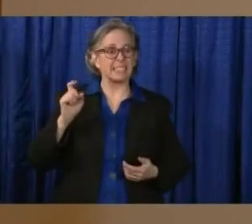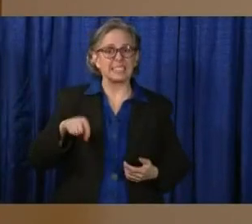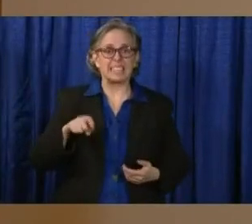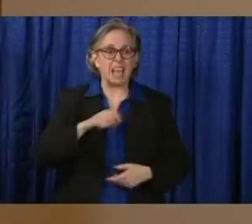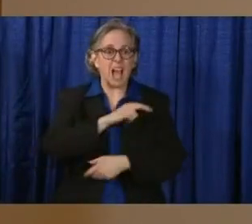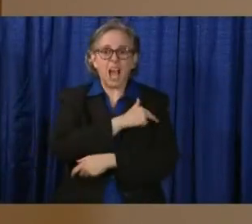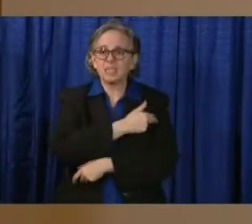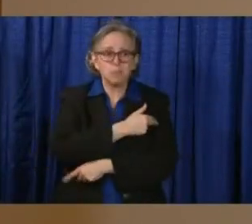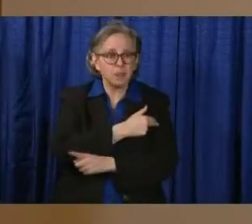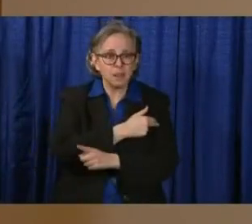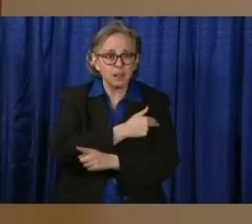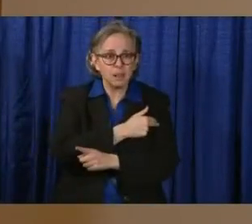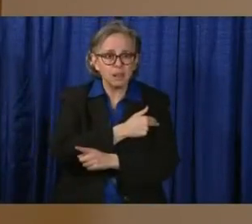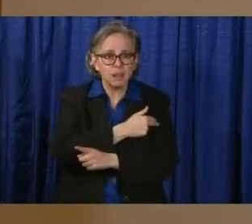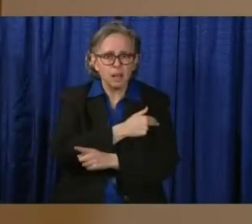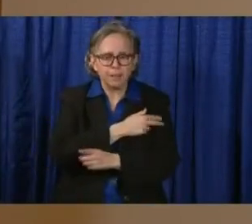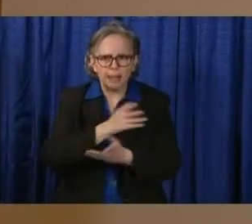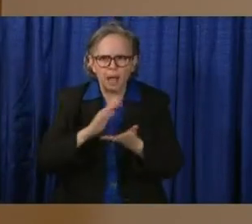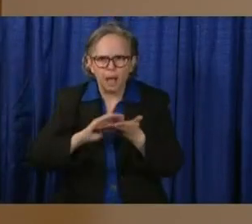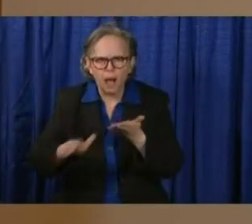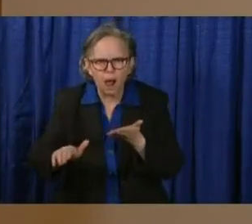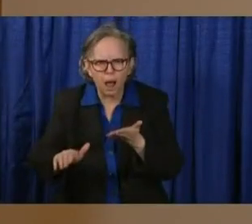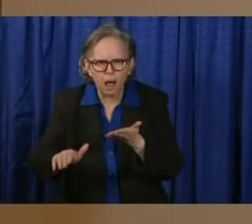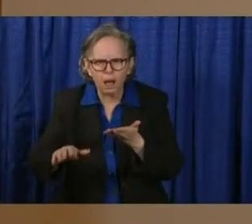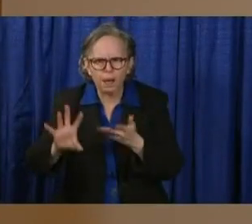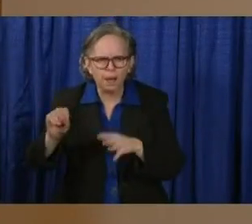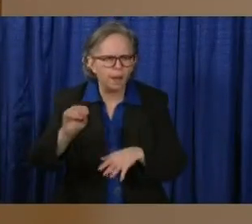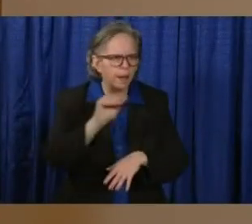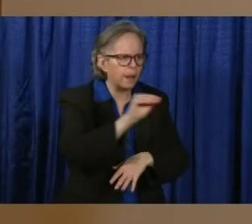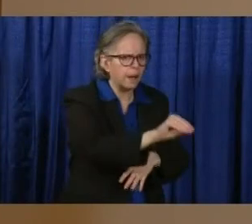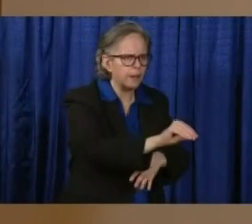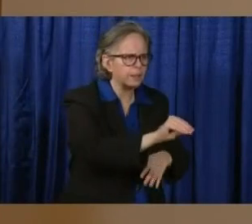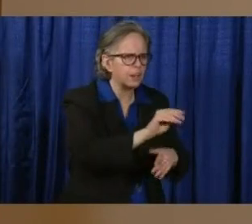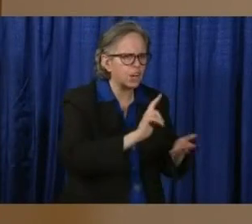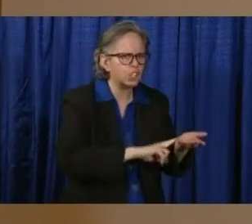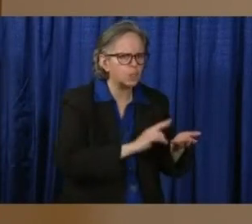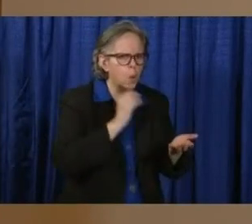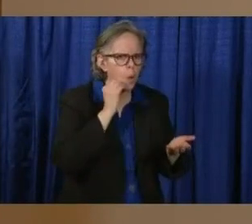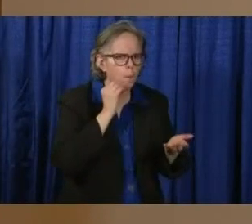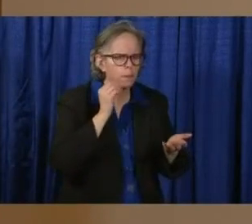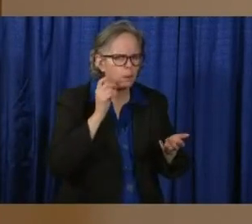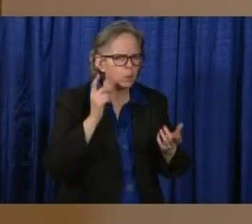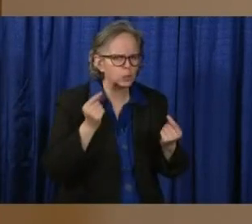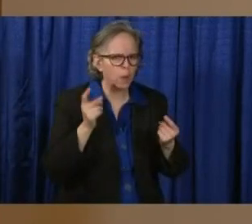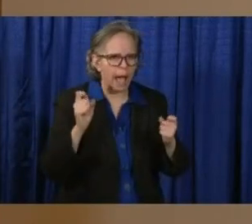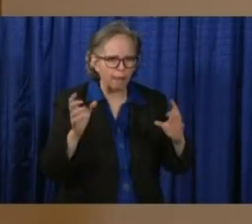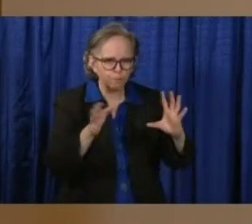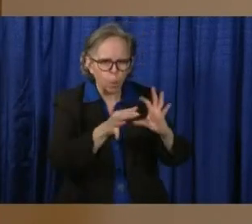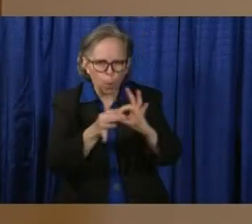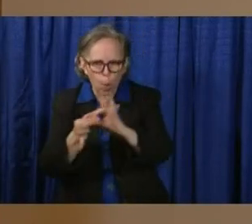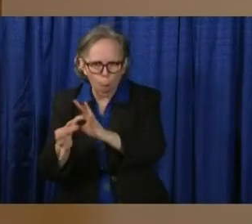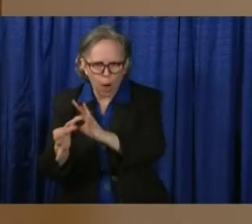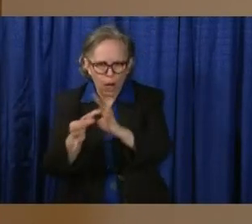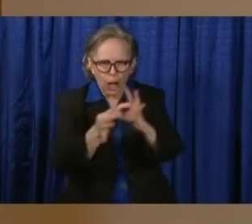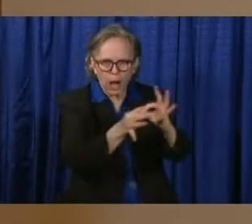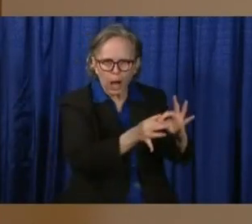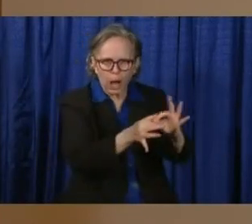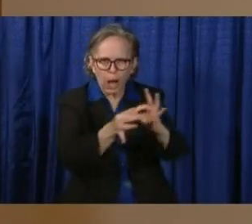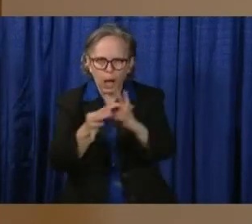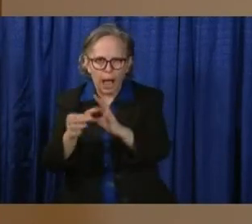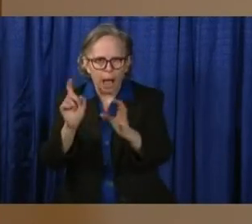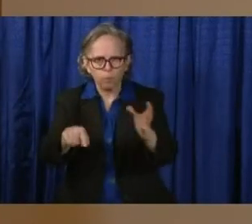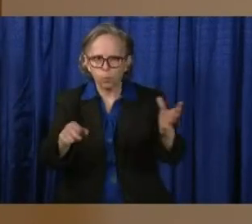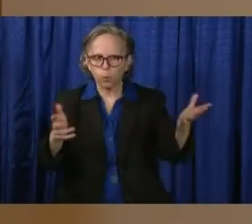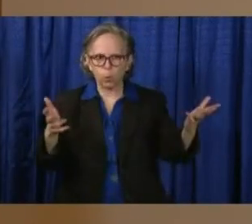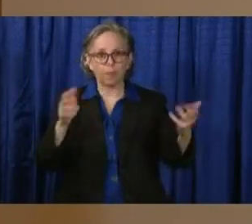to where they came from. So all of that is being coordinated together, and that's sort of how we're approaching it as a state, using